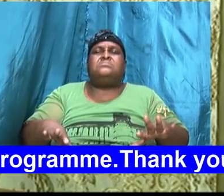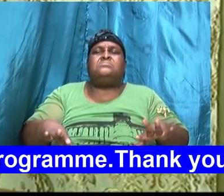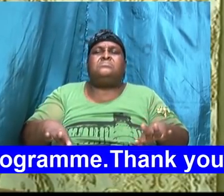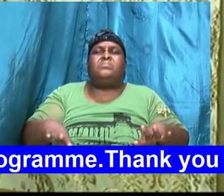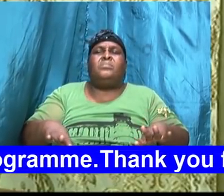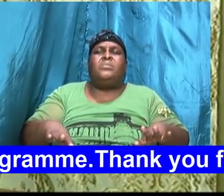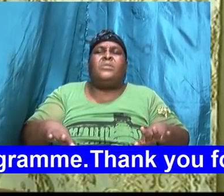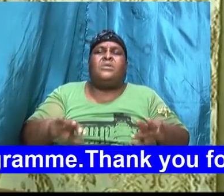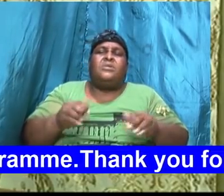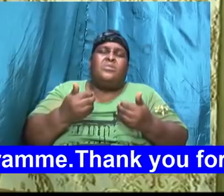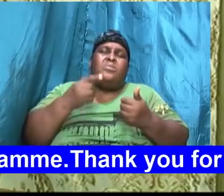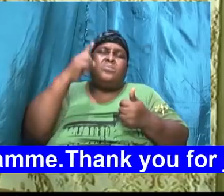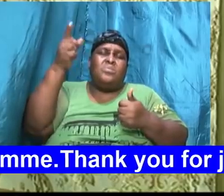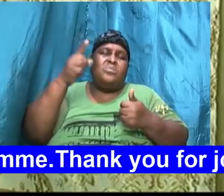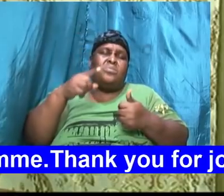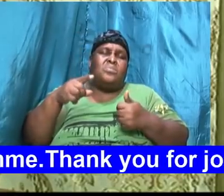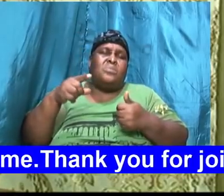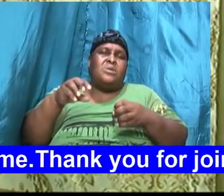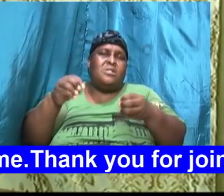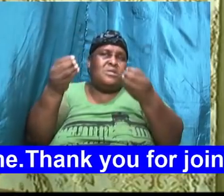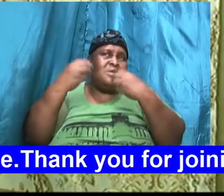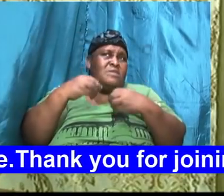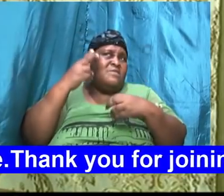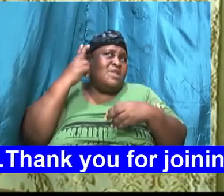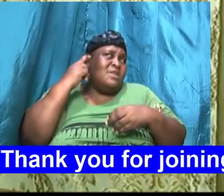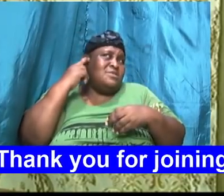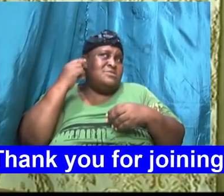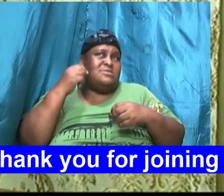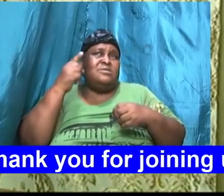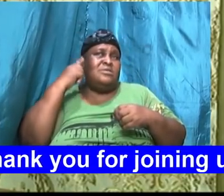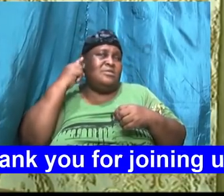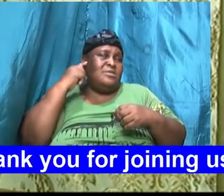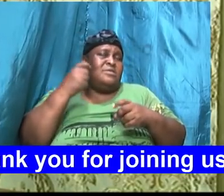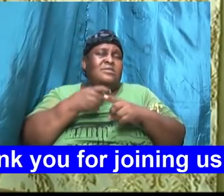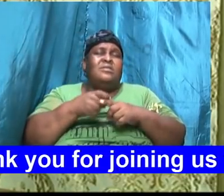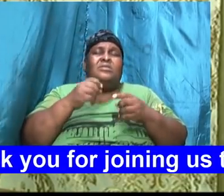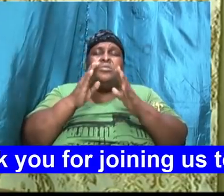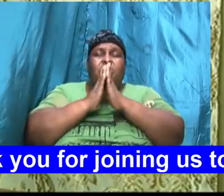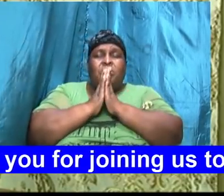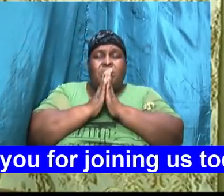it is how you will give a listening ear to our prayers we give thanks tonight